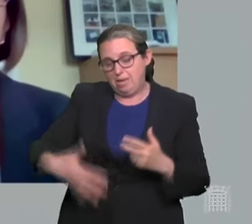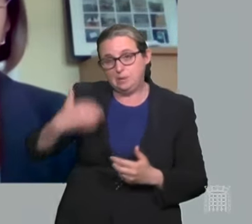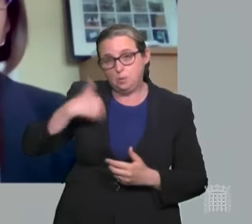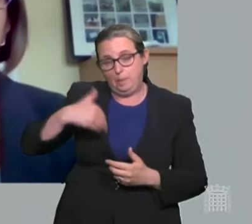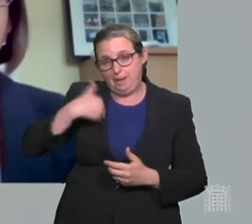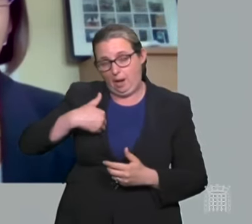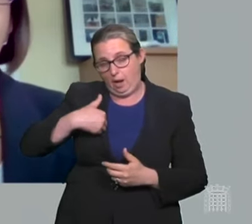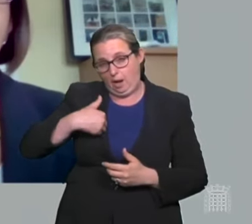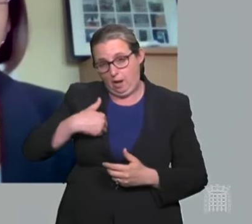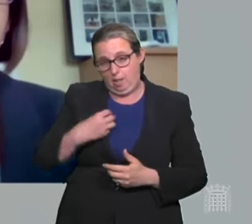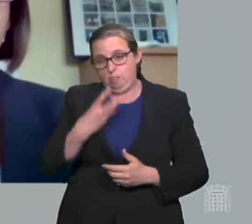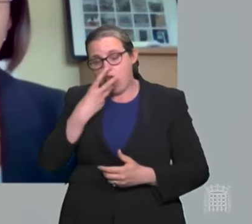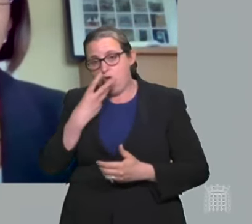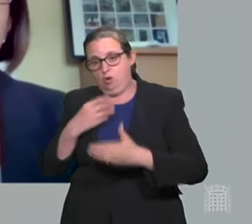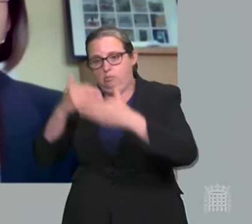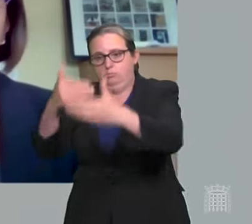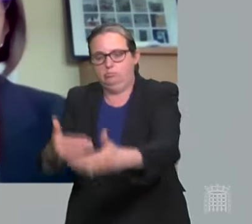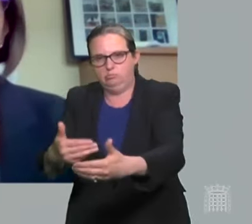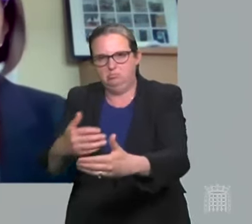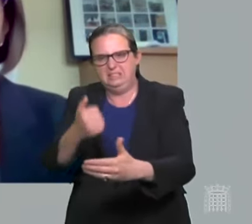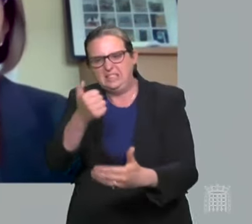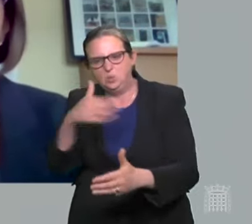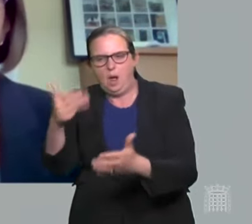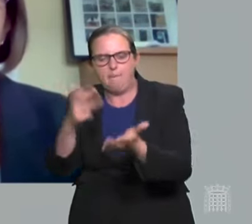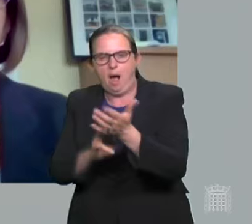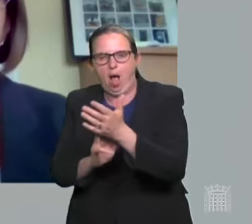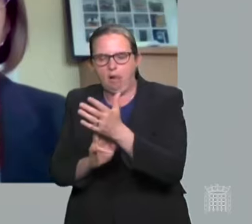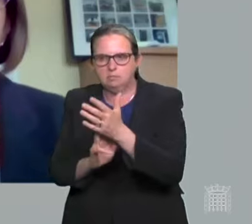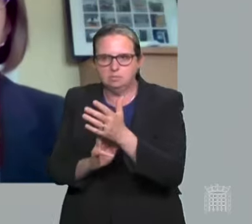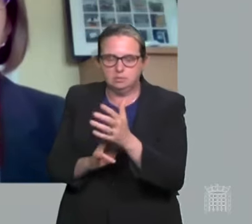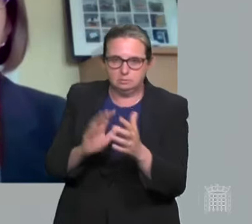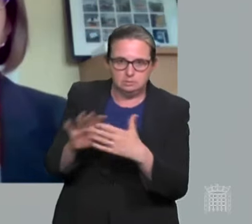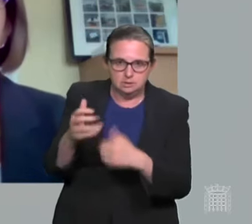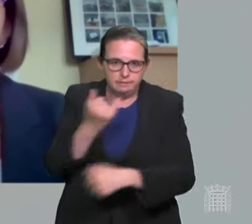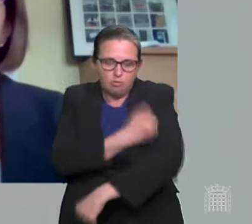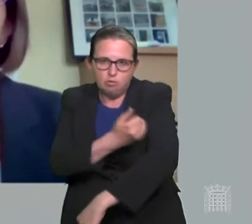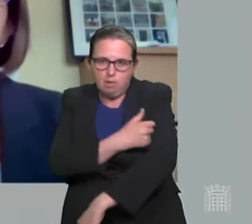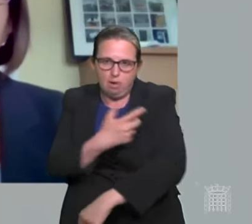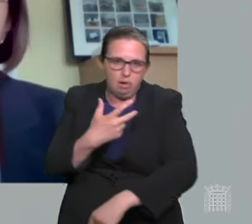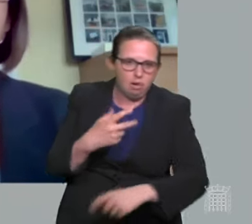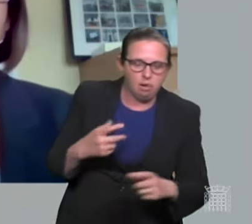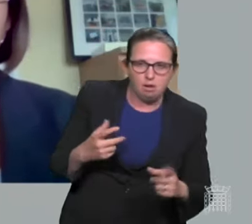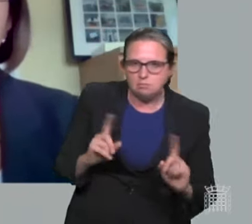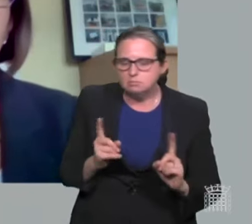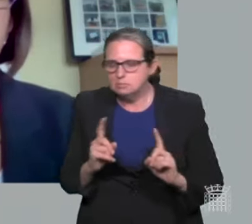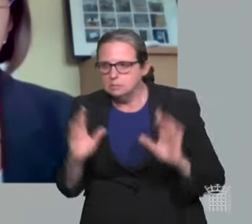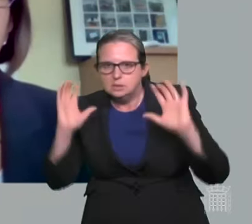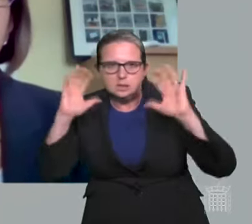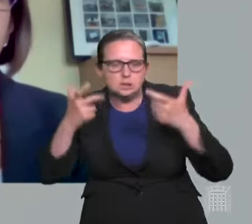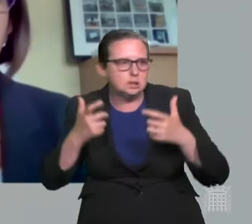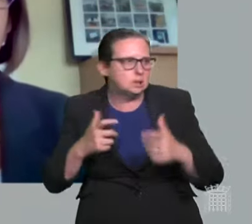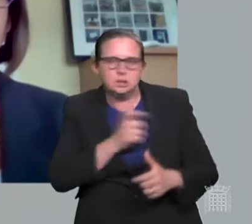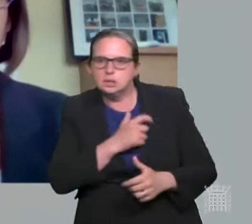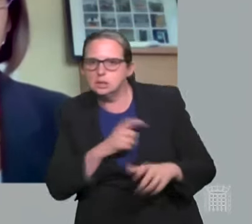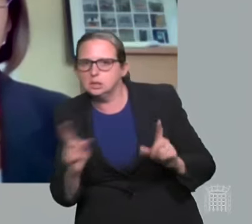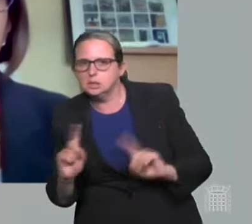clinically vulnerable, and many people in these groups are anxious about what today's announcements mean for them. So could he confirm what advice is being